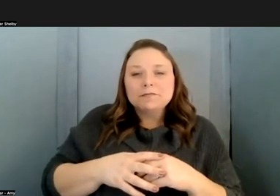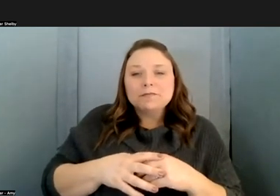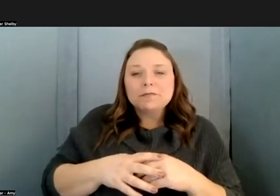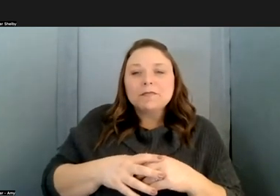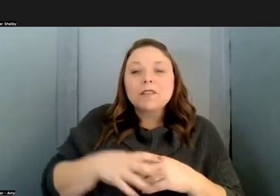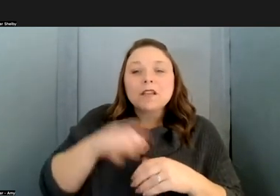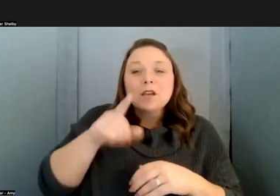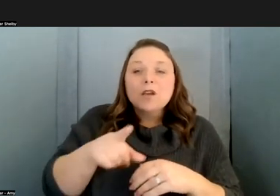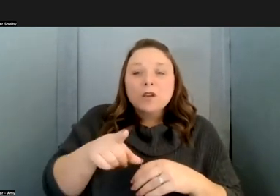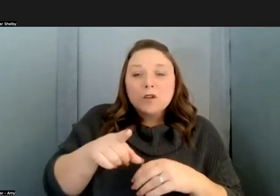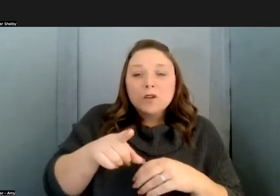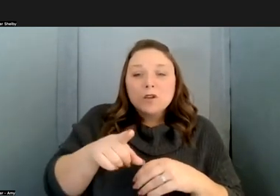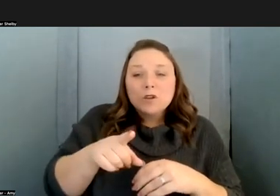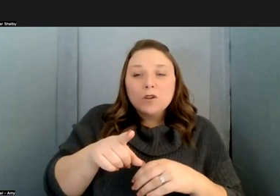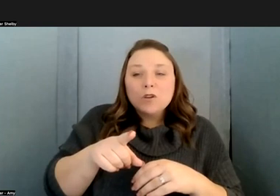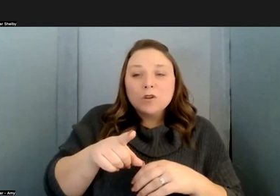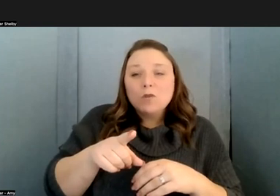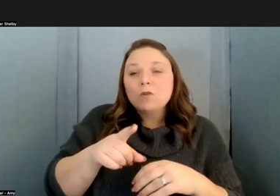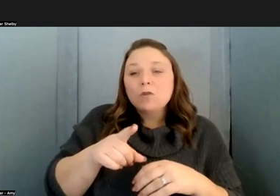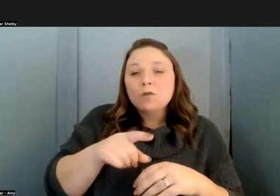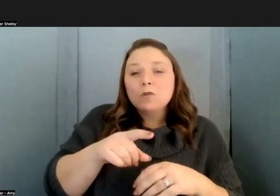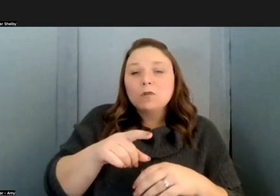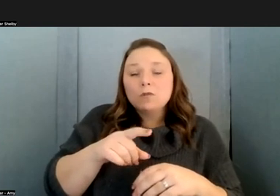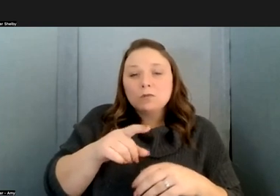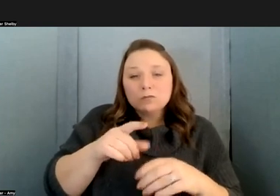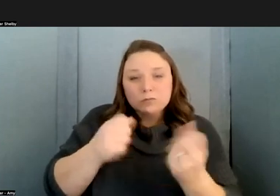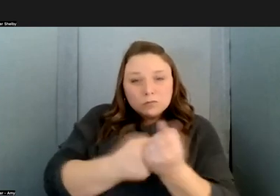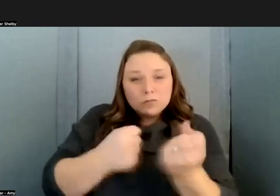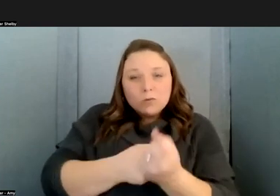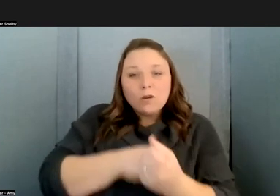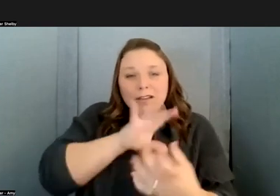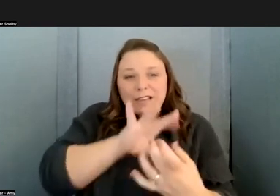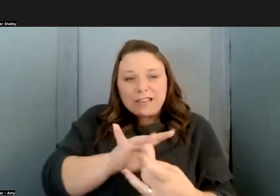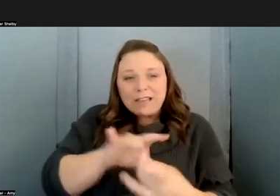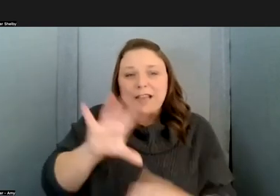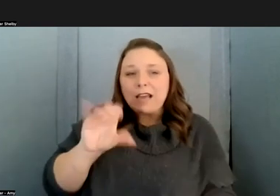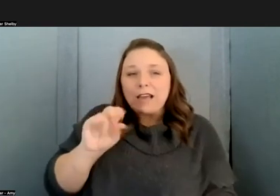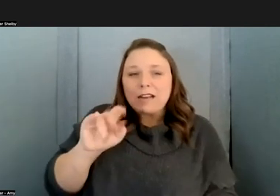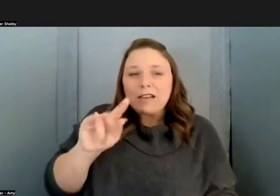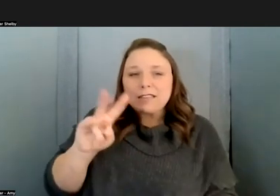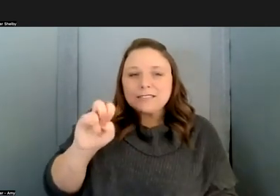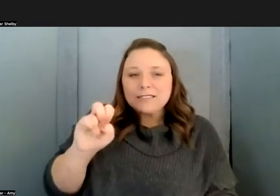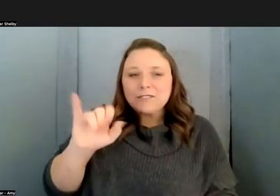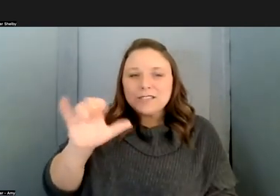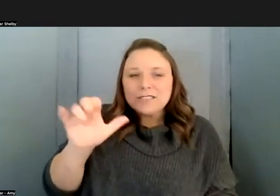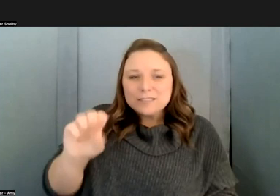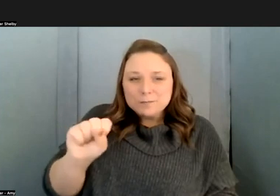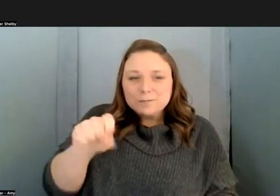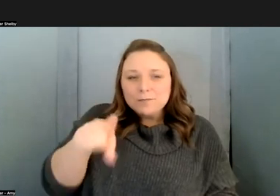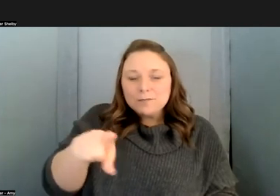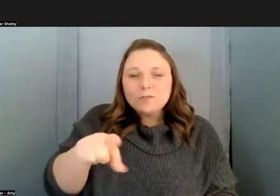are a proponent a proponent of connectivism which i think you originated or co-originated as well um